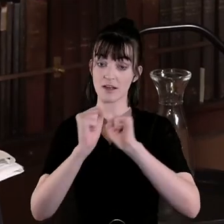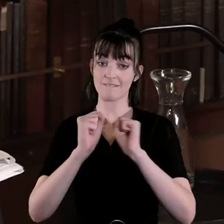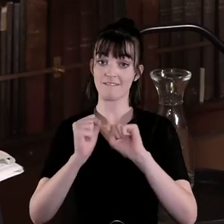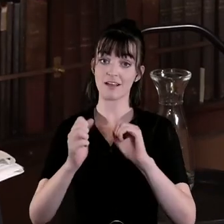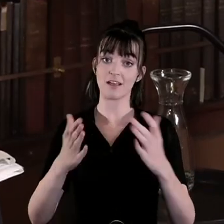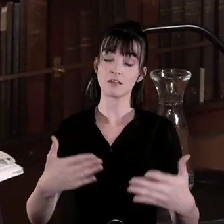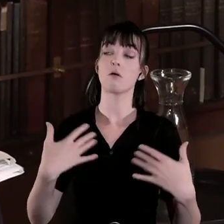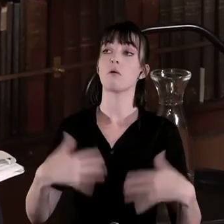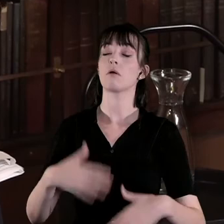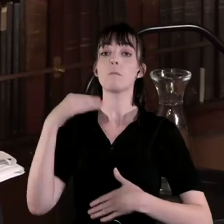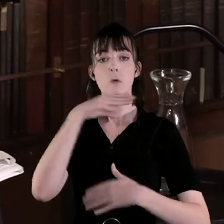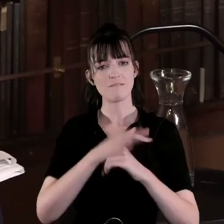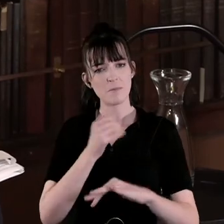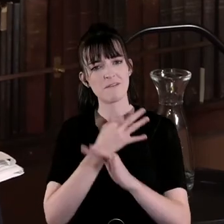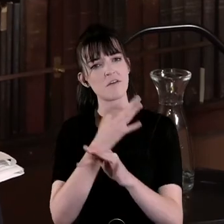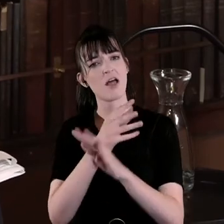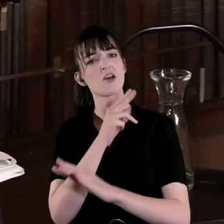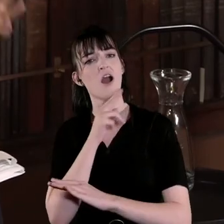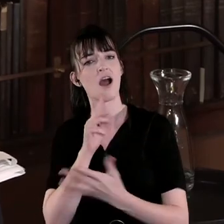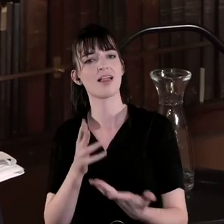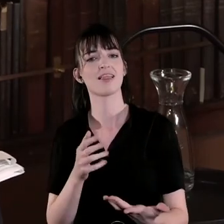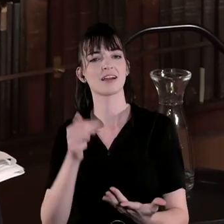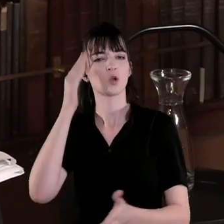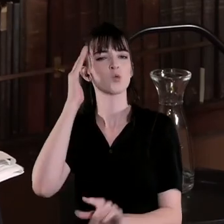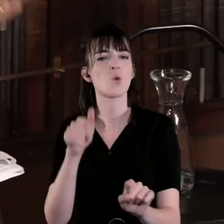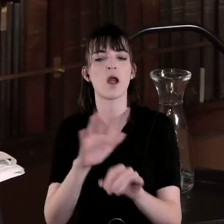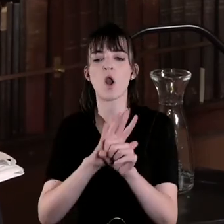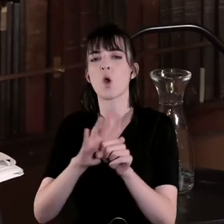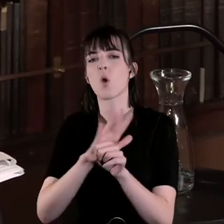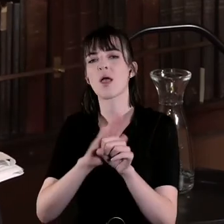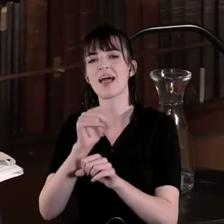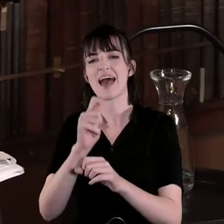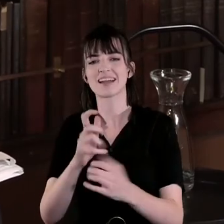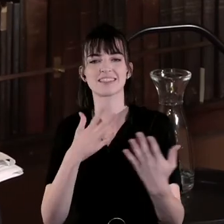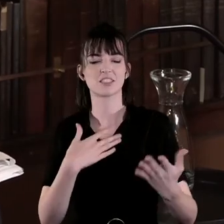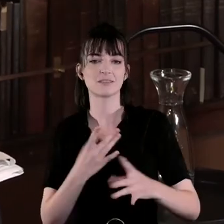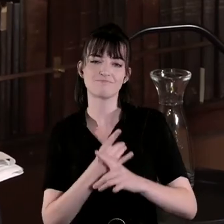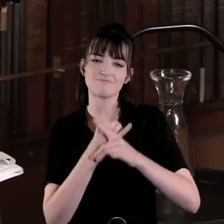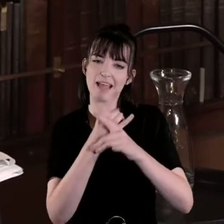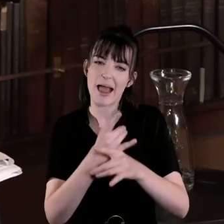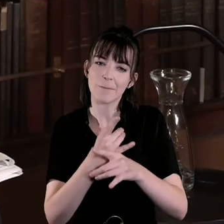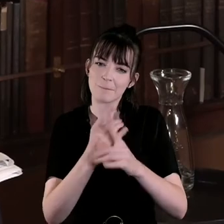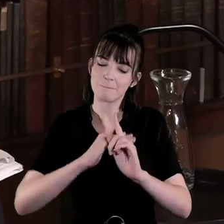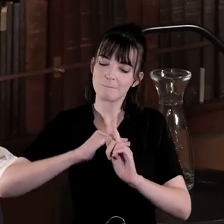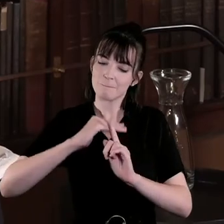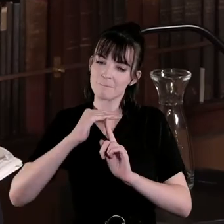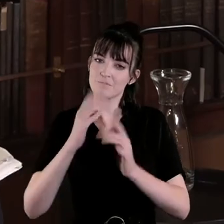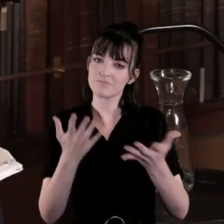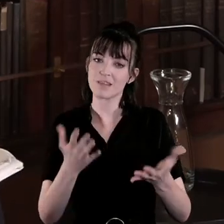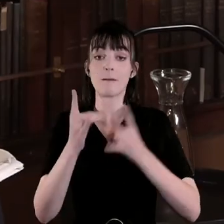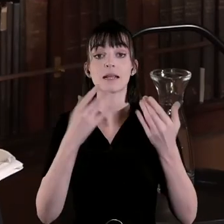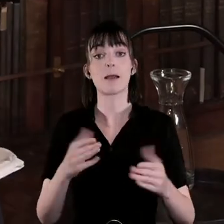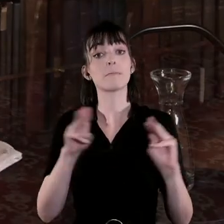to my father and my uncle you know these kinds of local acts healing gestures I think are happening now and people want to know